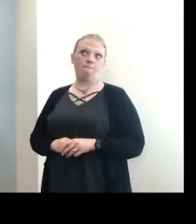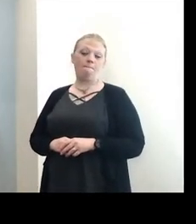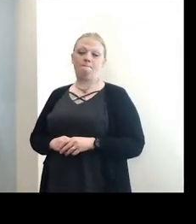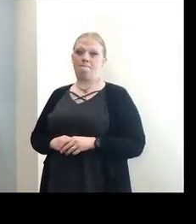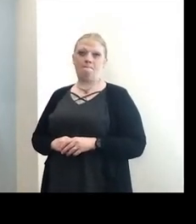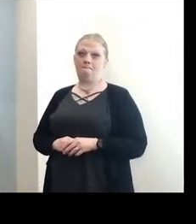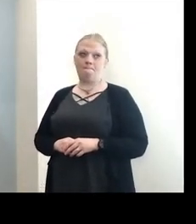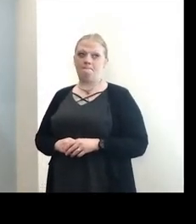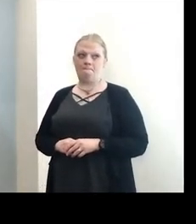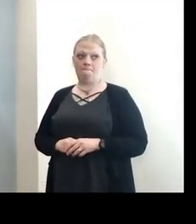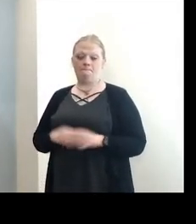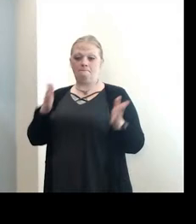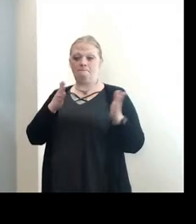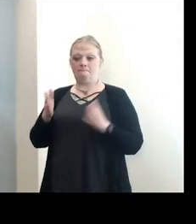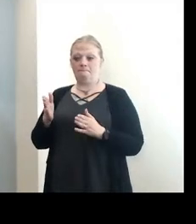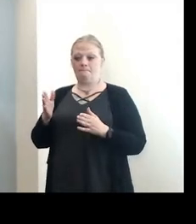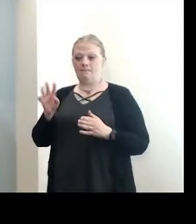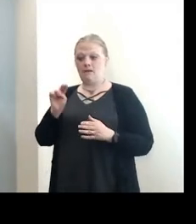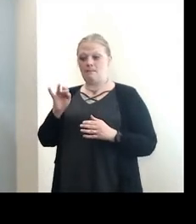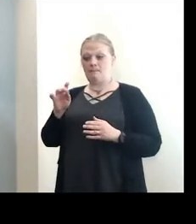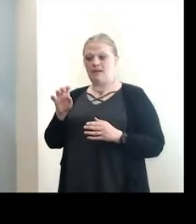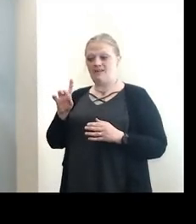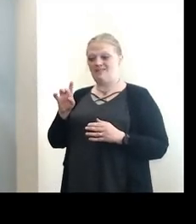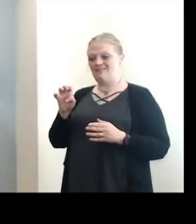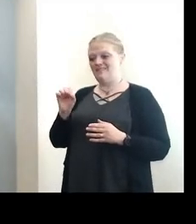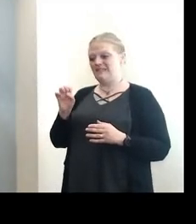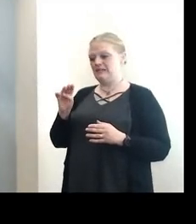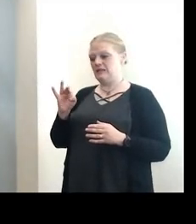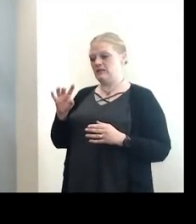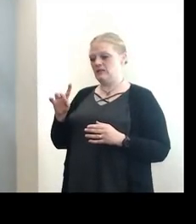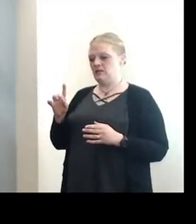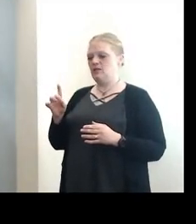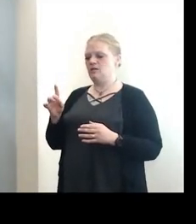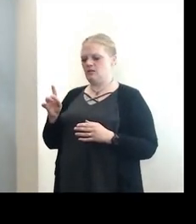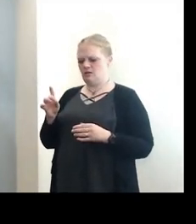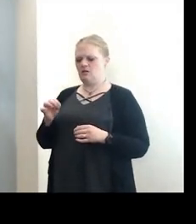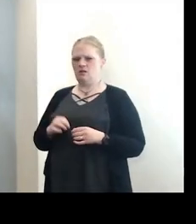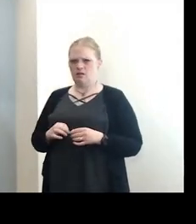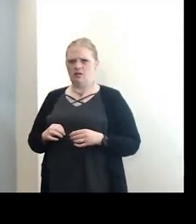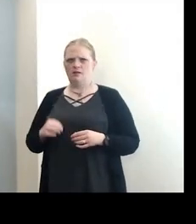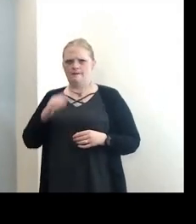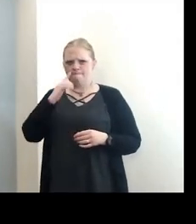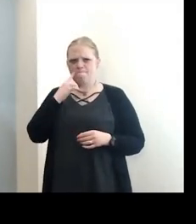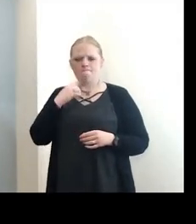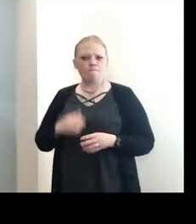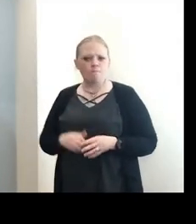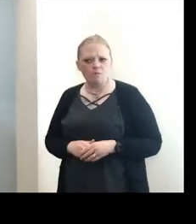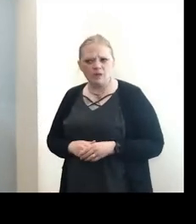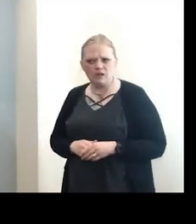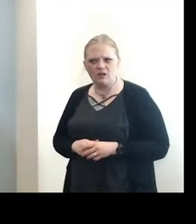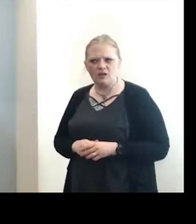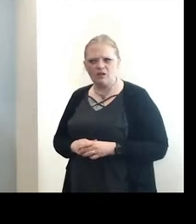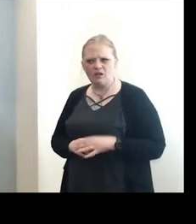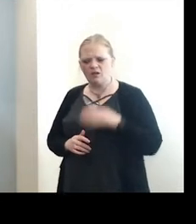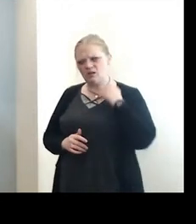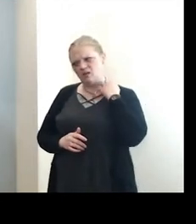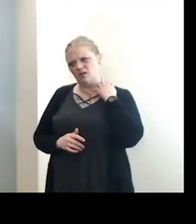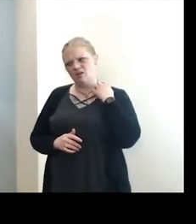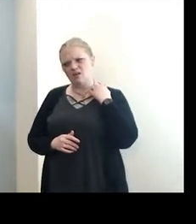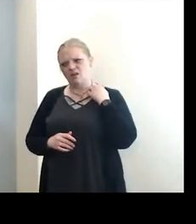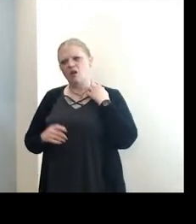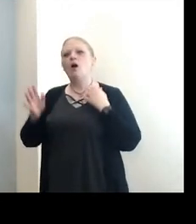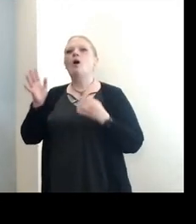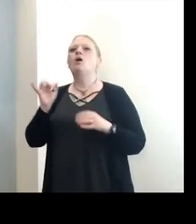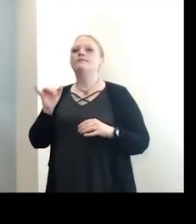If not, Mike Desmond, any more questions? Yeah, there's been this screaming and shouting for weeks about opening